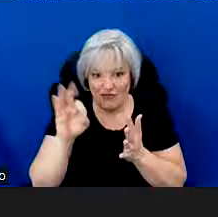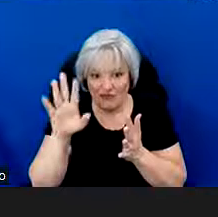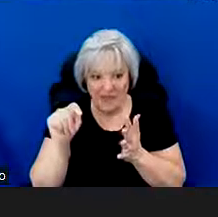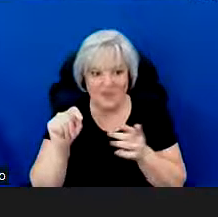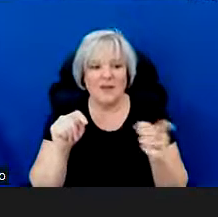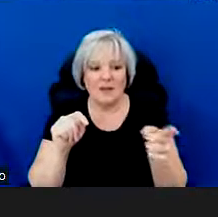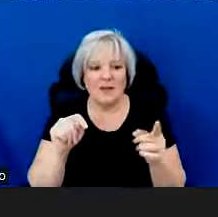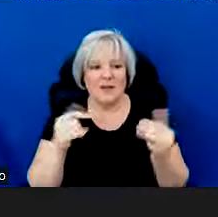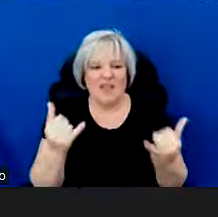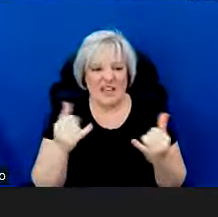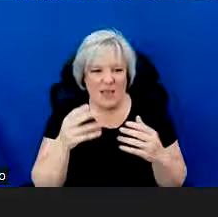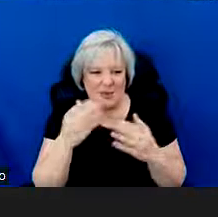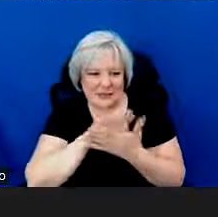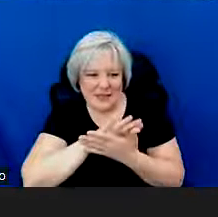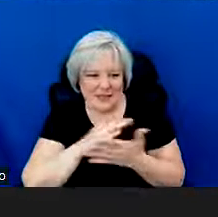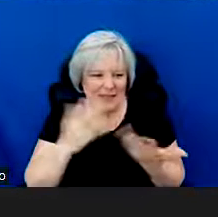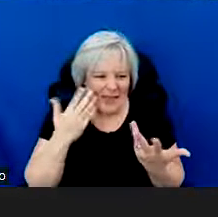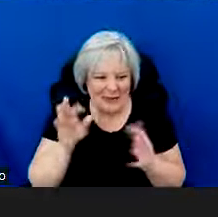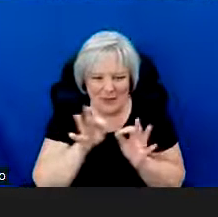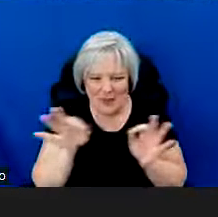covered right now by the captioning.